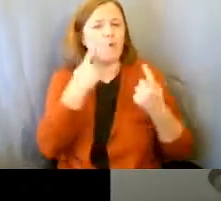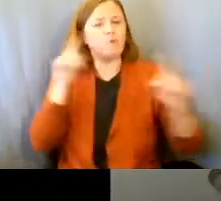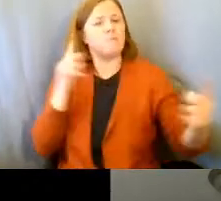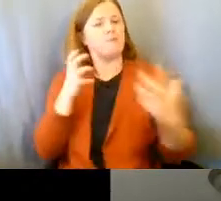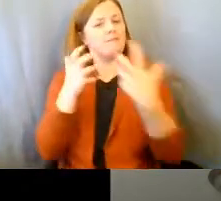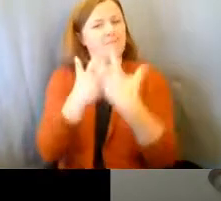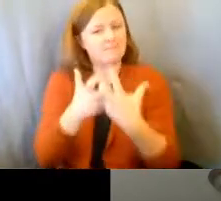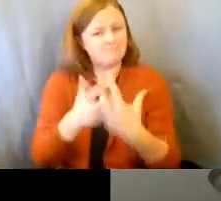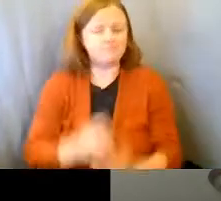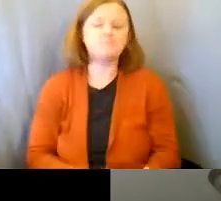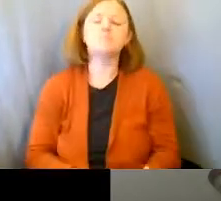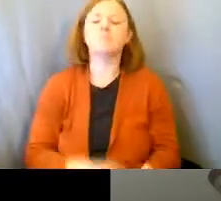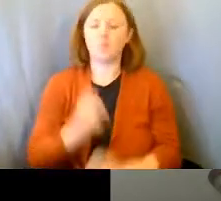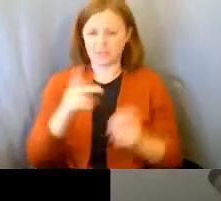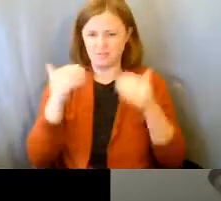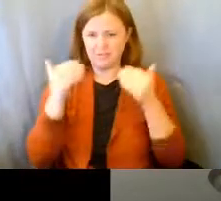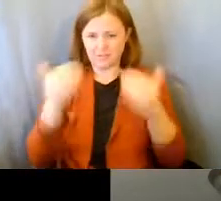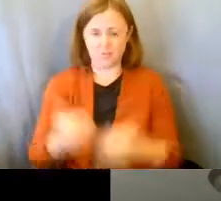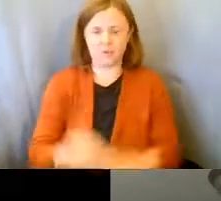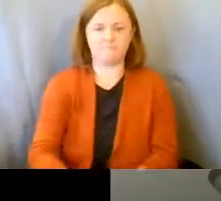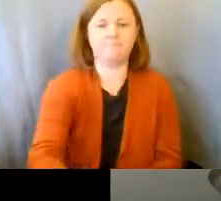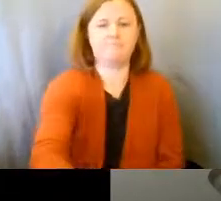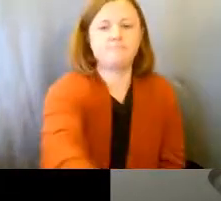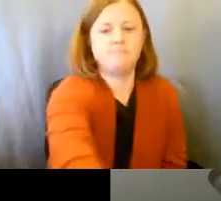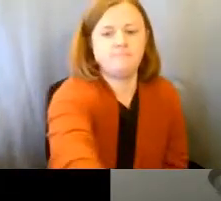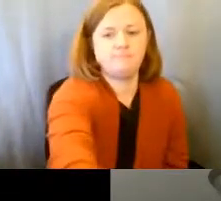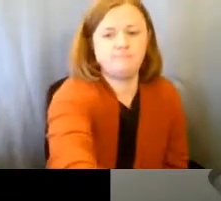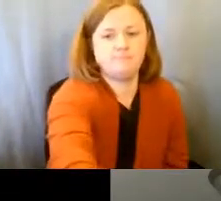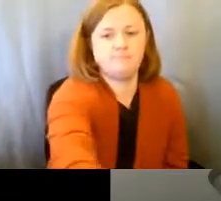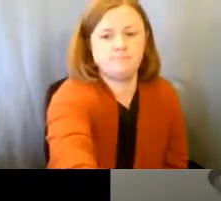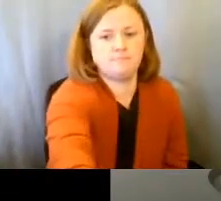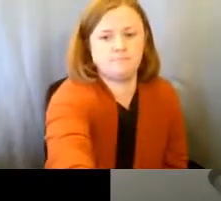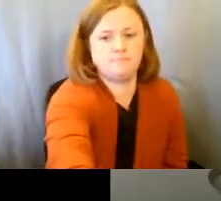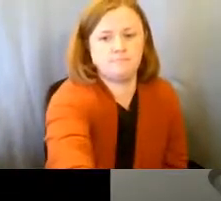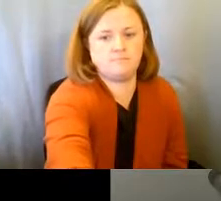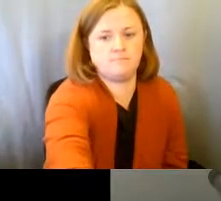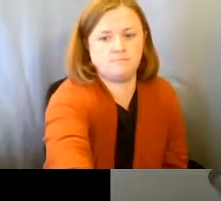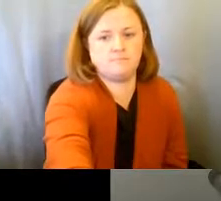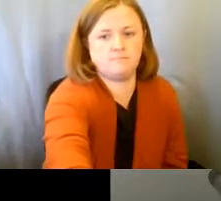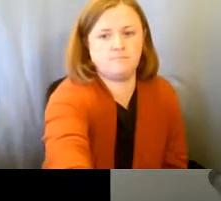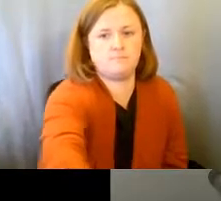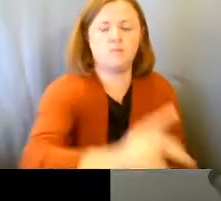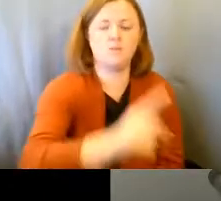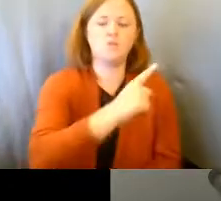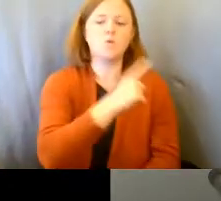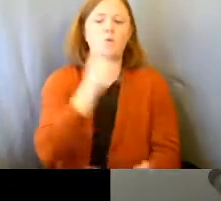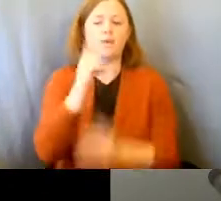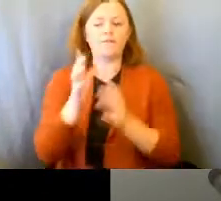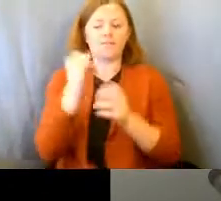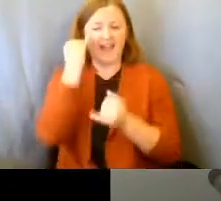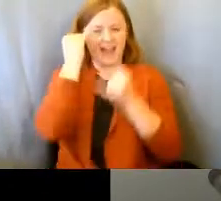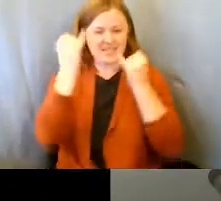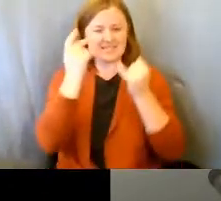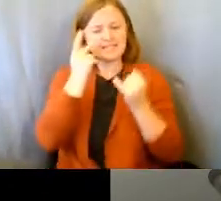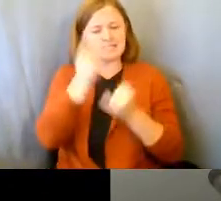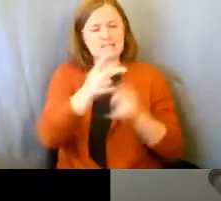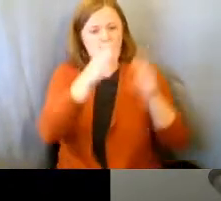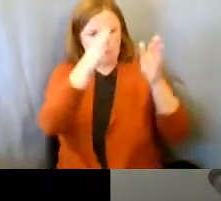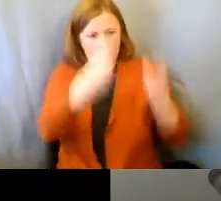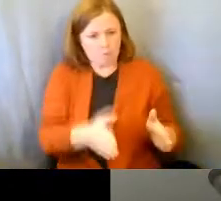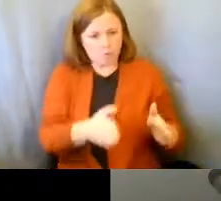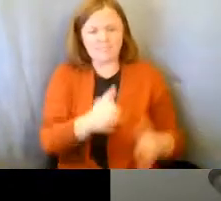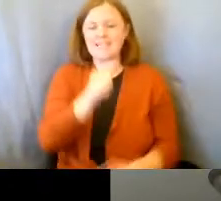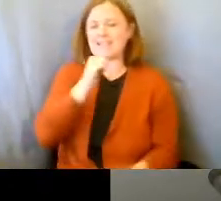So let's go on a little bit. One of the next areas is to make sure that you see the person, not the disability,